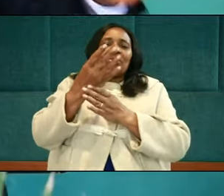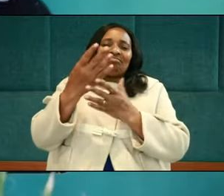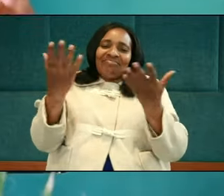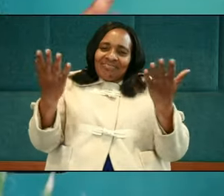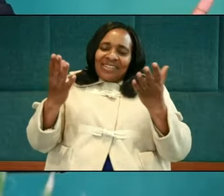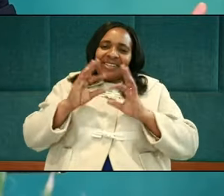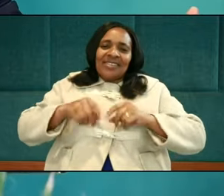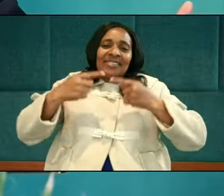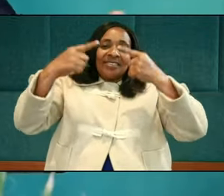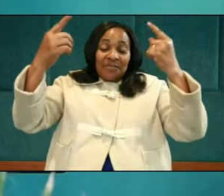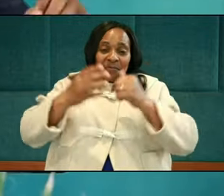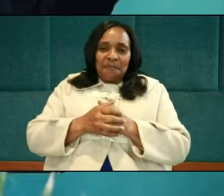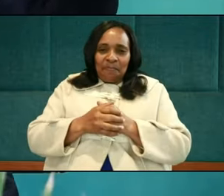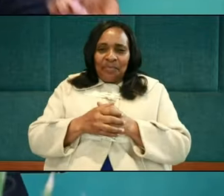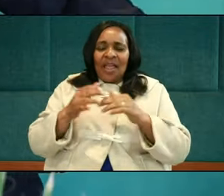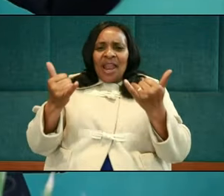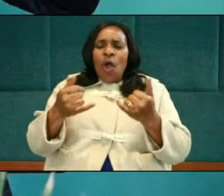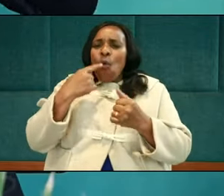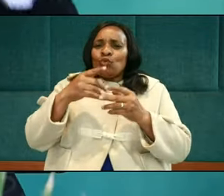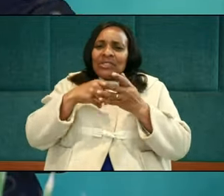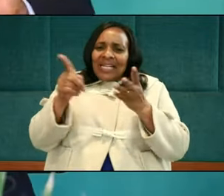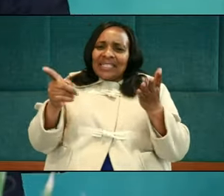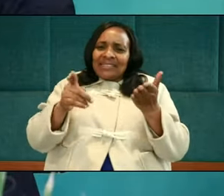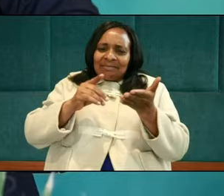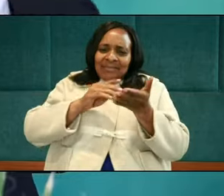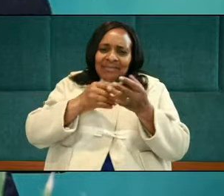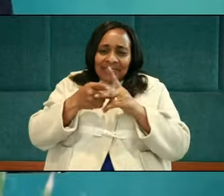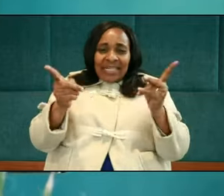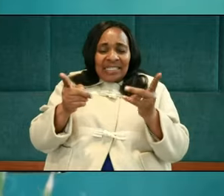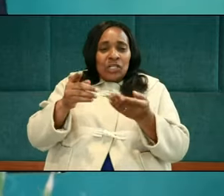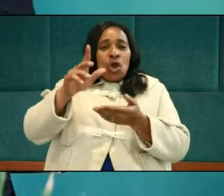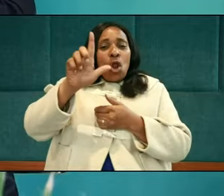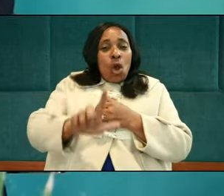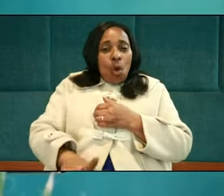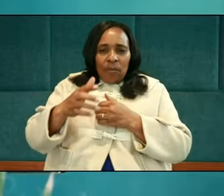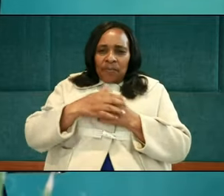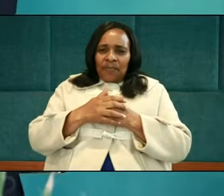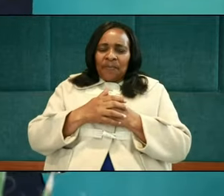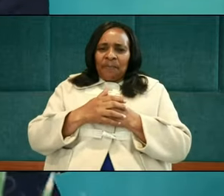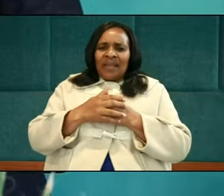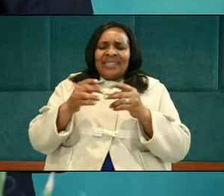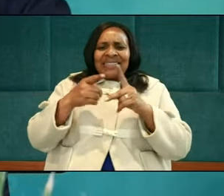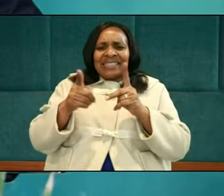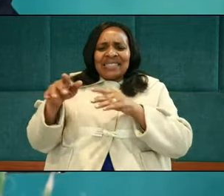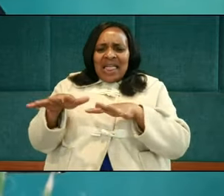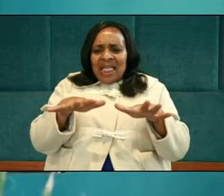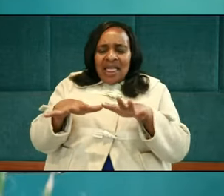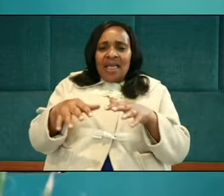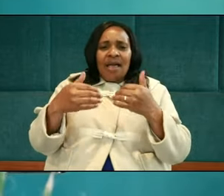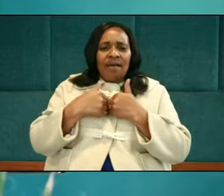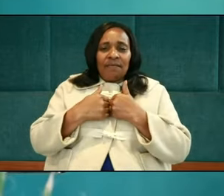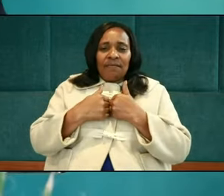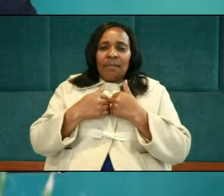And his very brothers, who were the beginning of his tragedies, who were the beginning of the disastrous experiences he had,